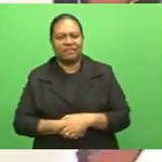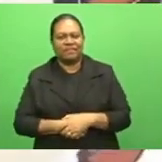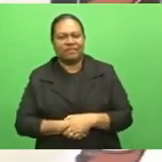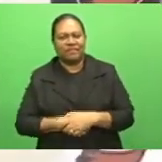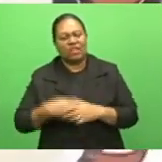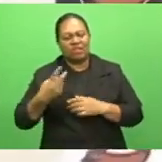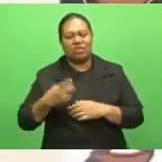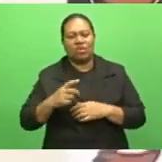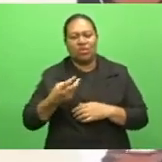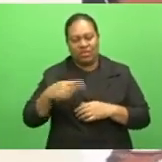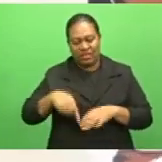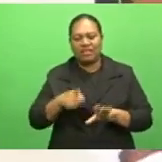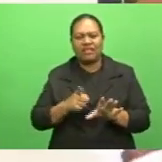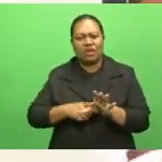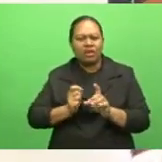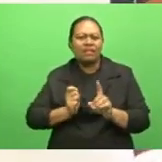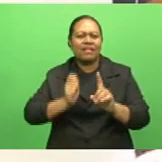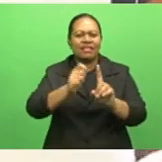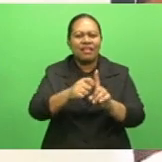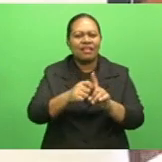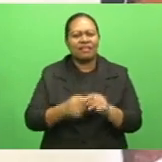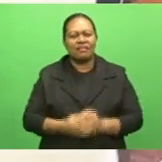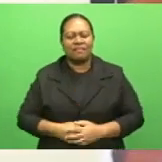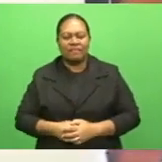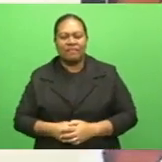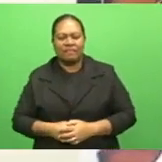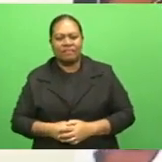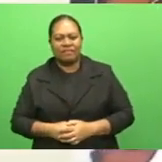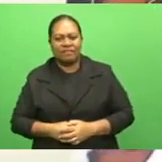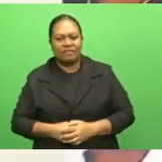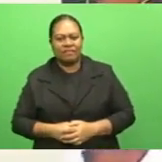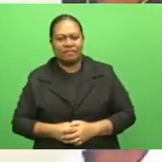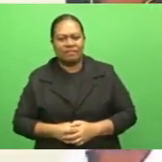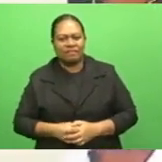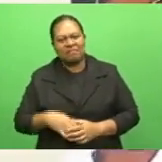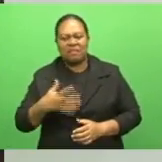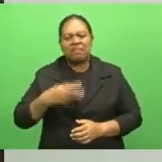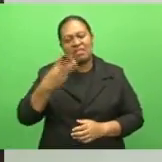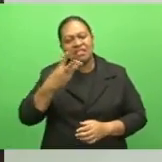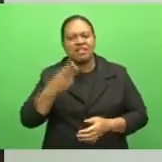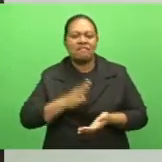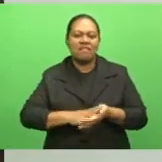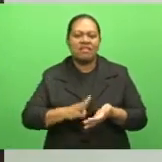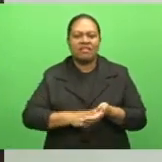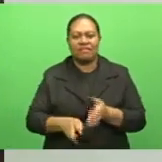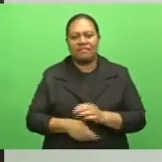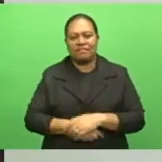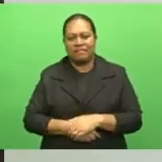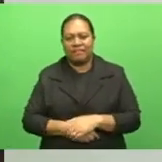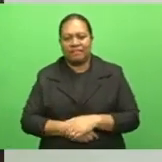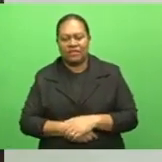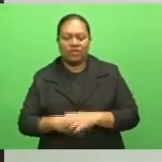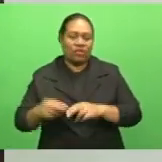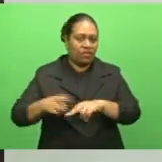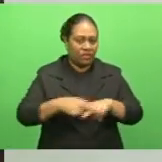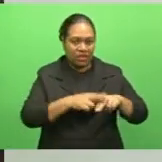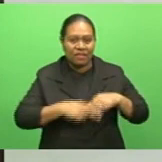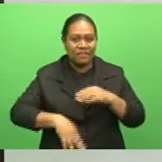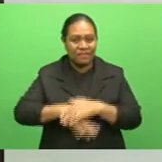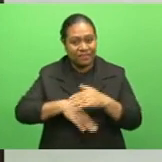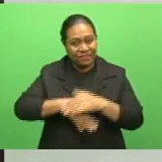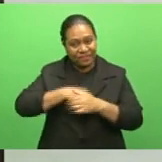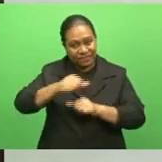target would be like, we'll be reaching about, our net worth would be around about $13 million. Fiji Football Association